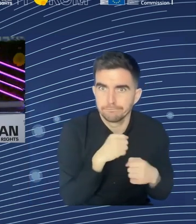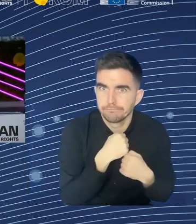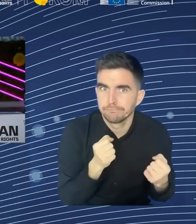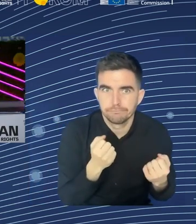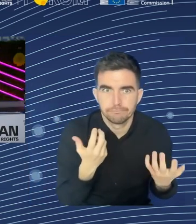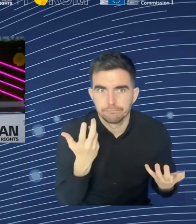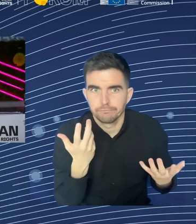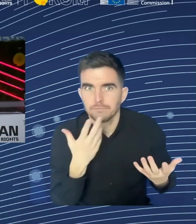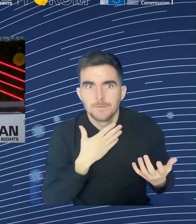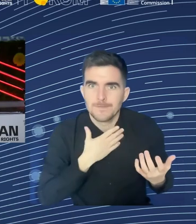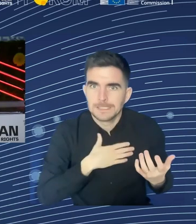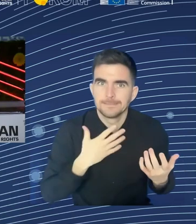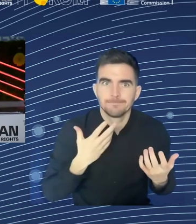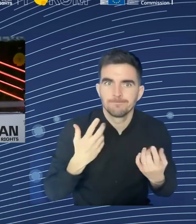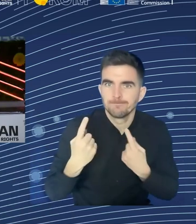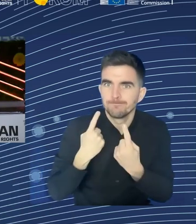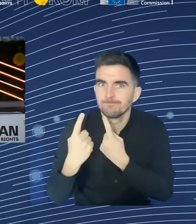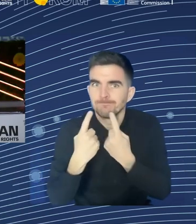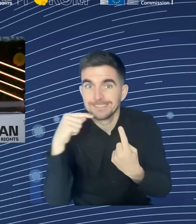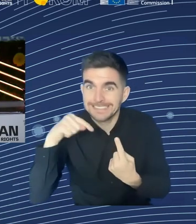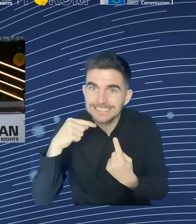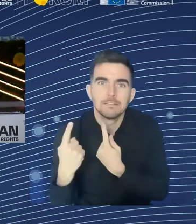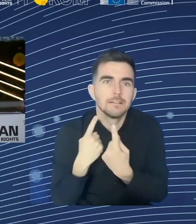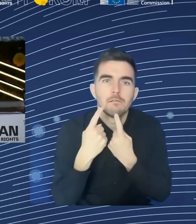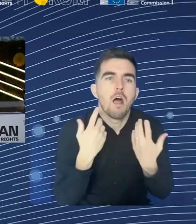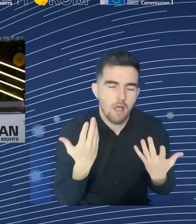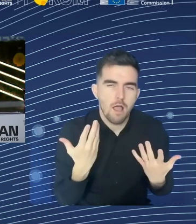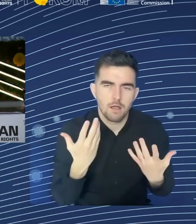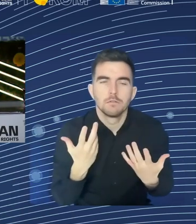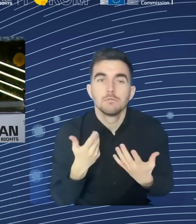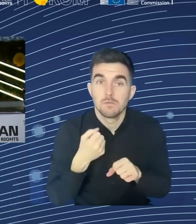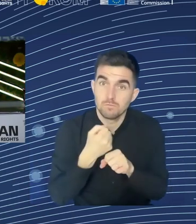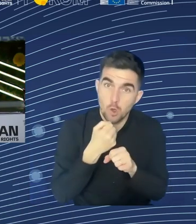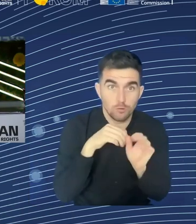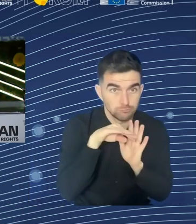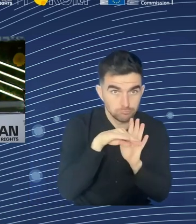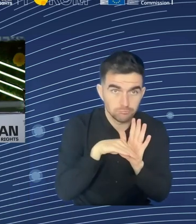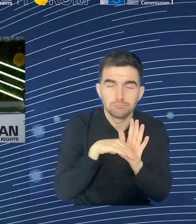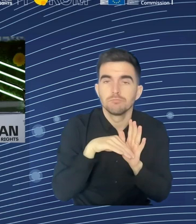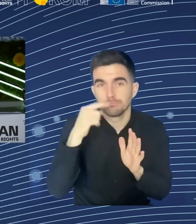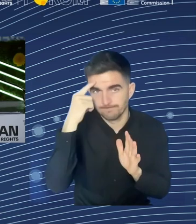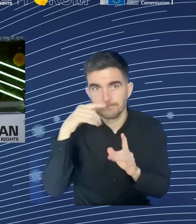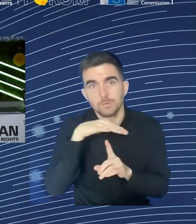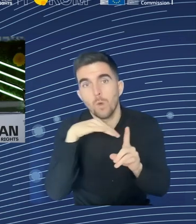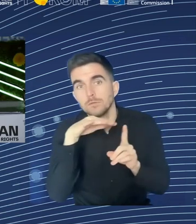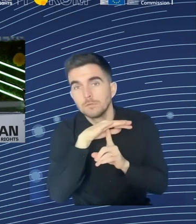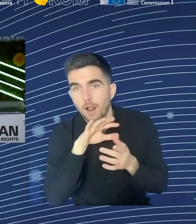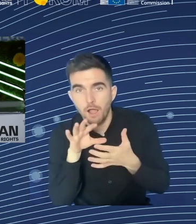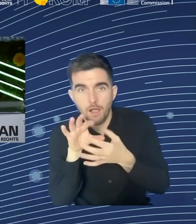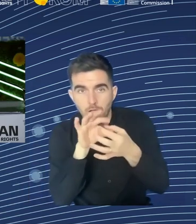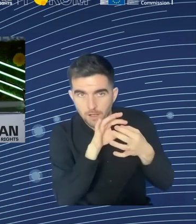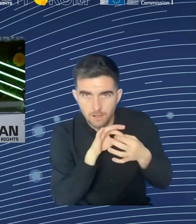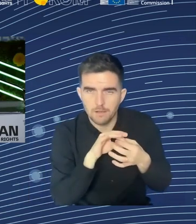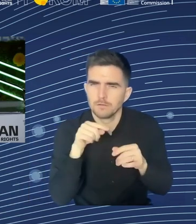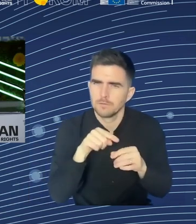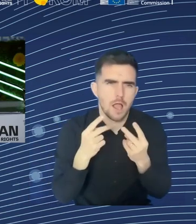so on. So, I think you probably know that the EU actively supports